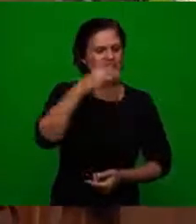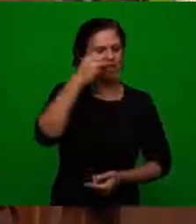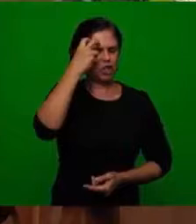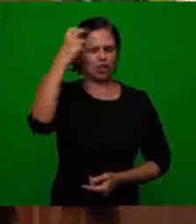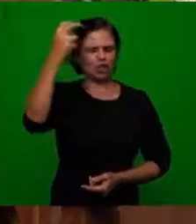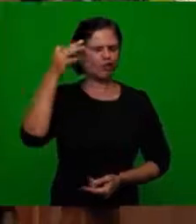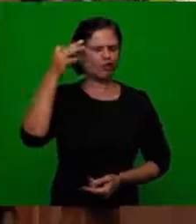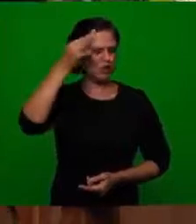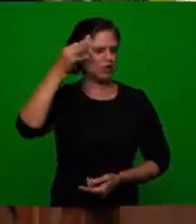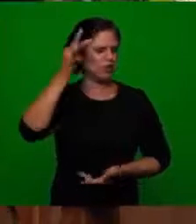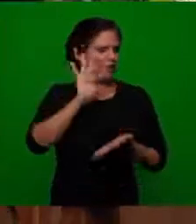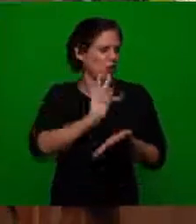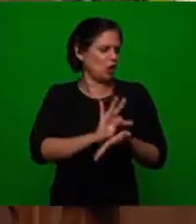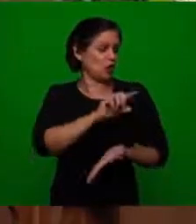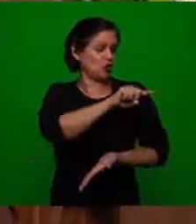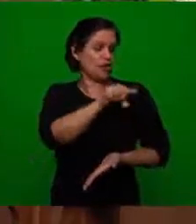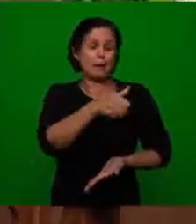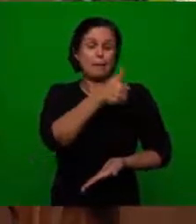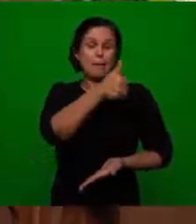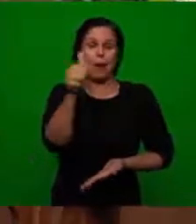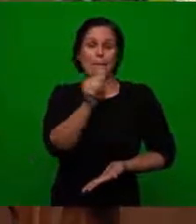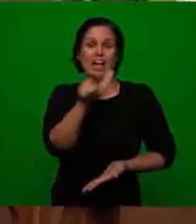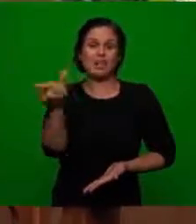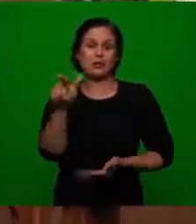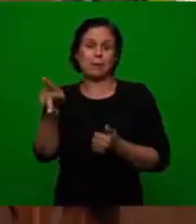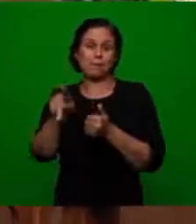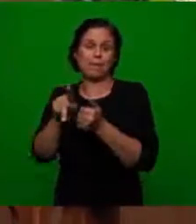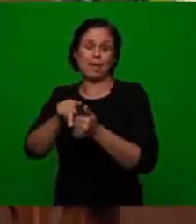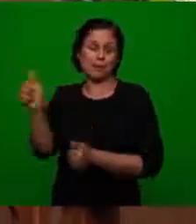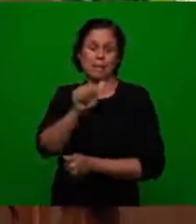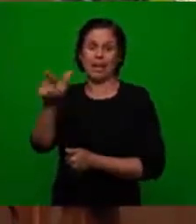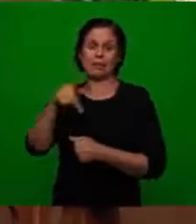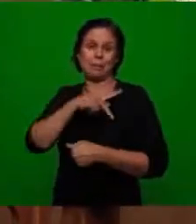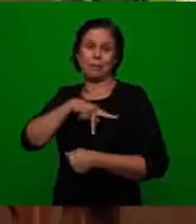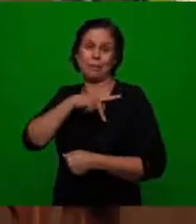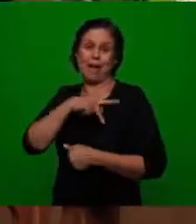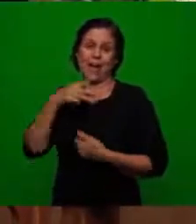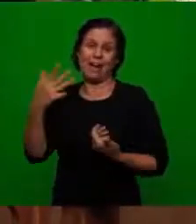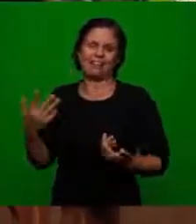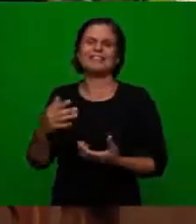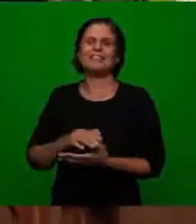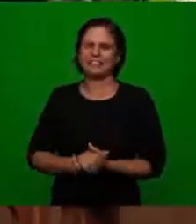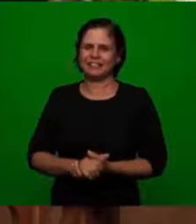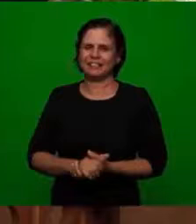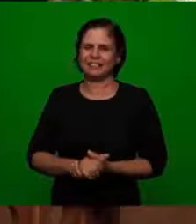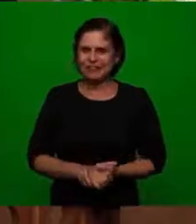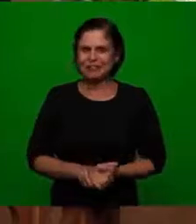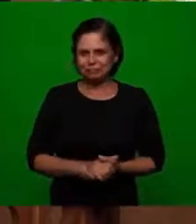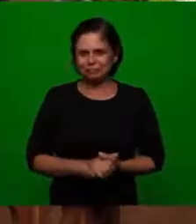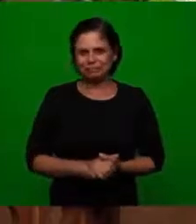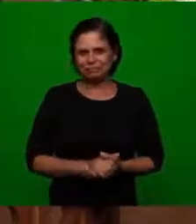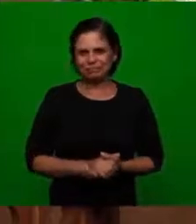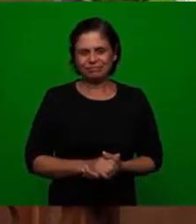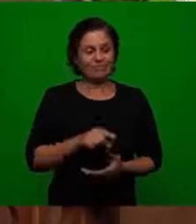philosophically they only had appreciation to the teachings of Jesus said everything in the past